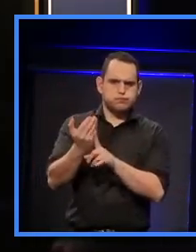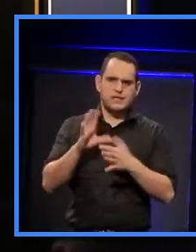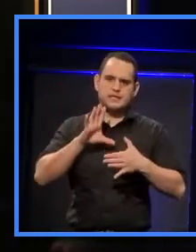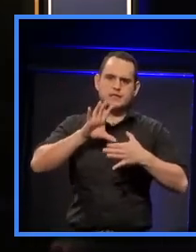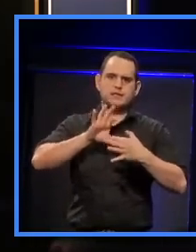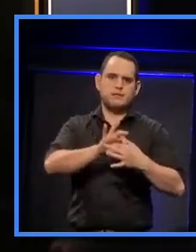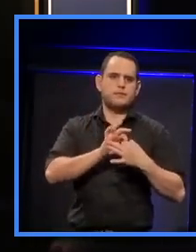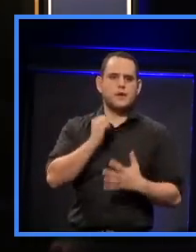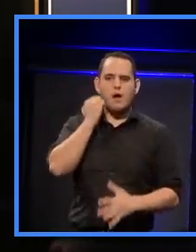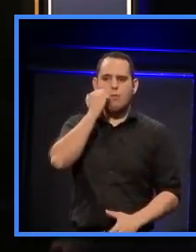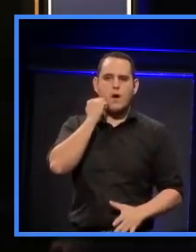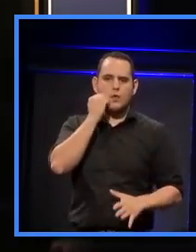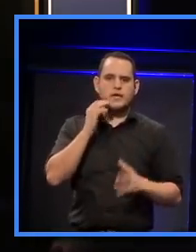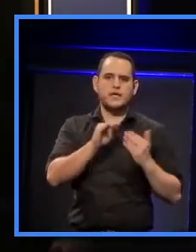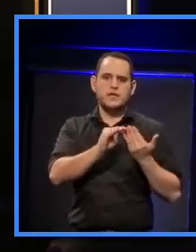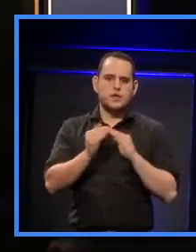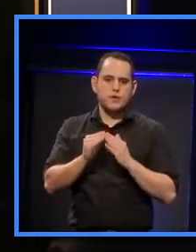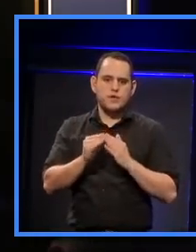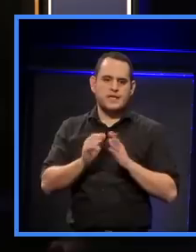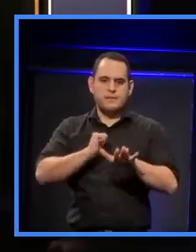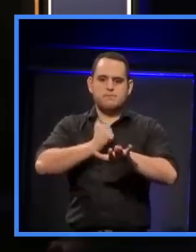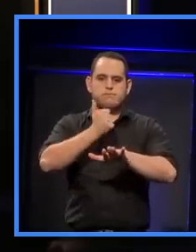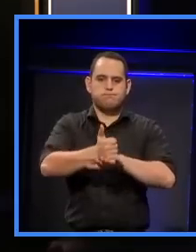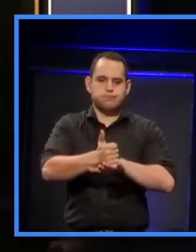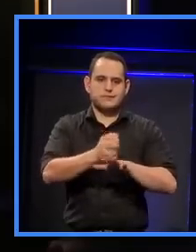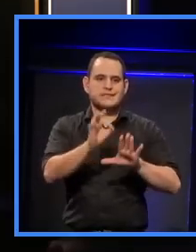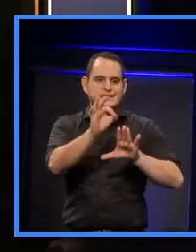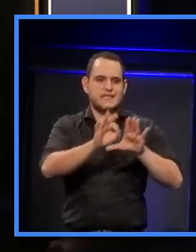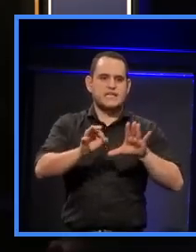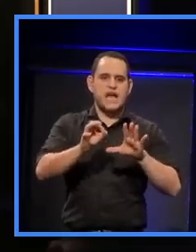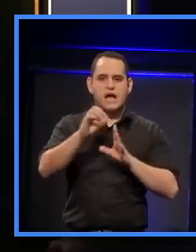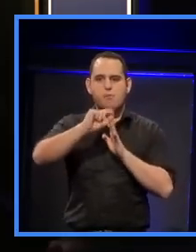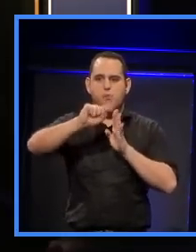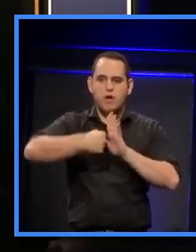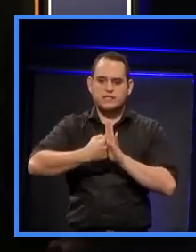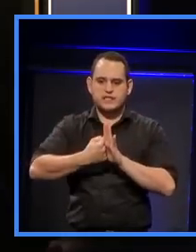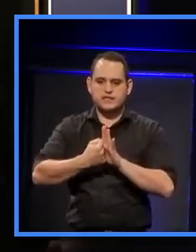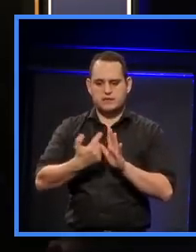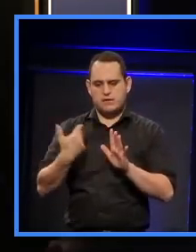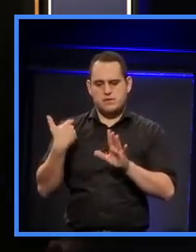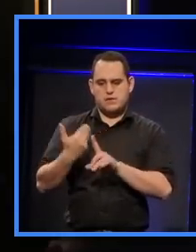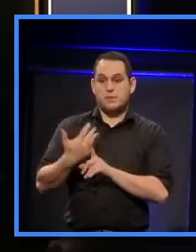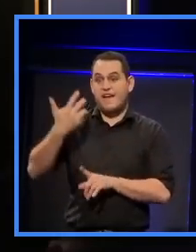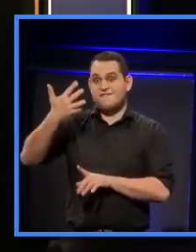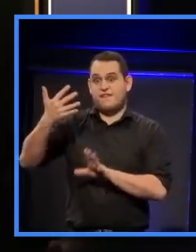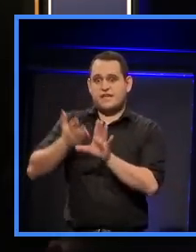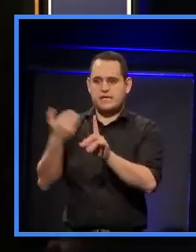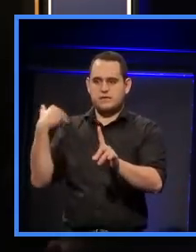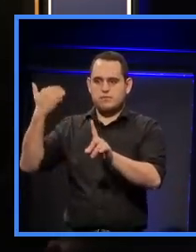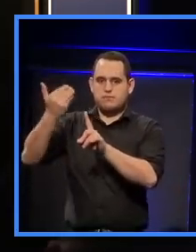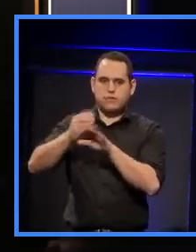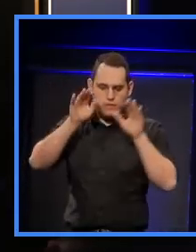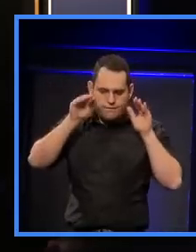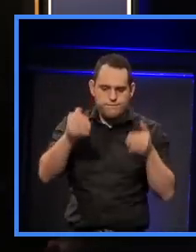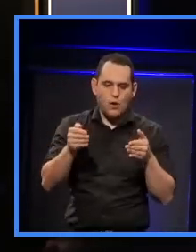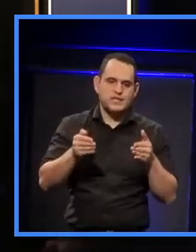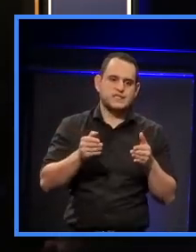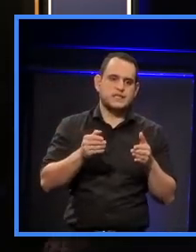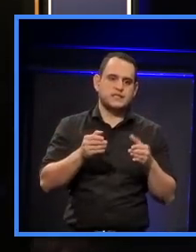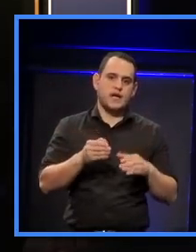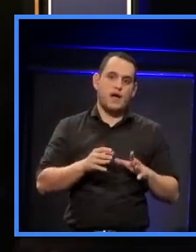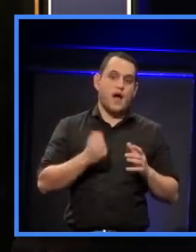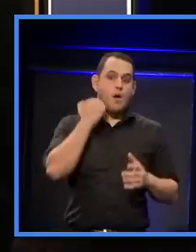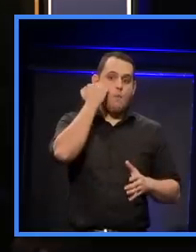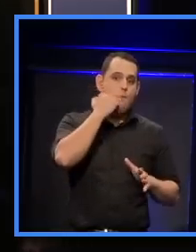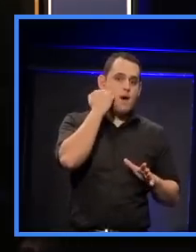community-based design projects. He has, for the past 15 years, specialised in the design of Maori educational